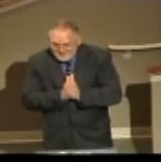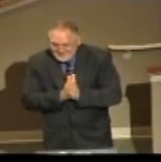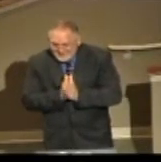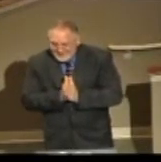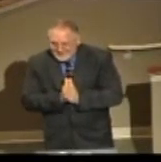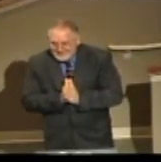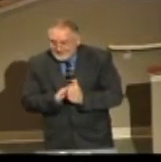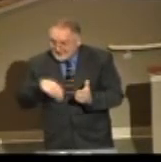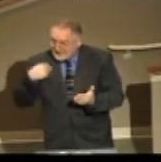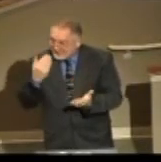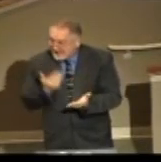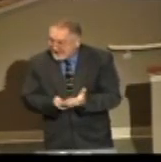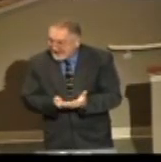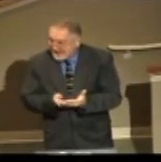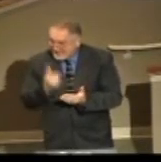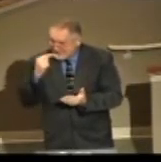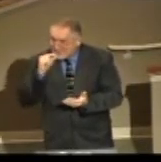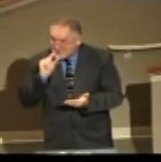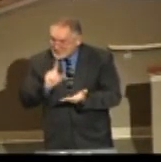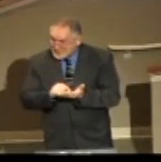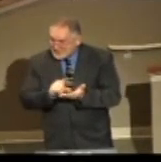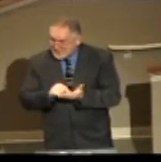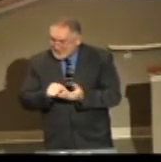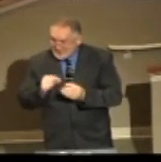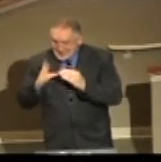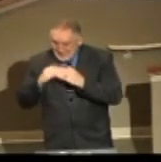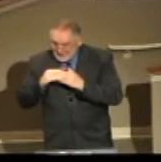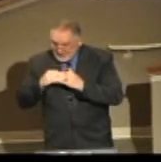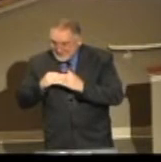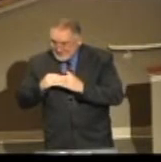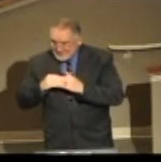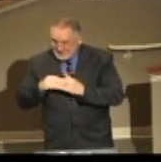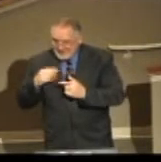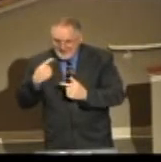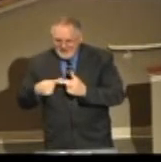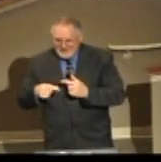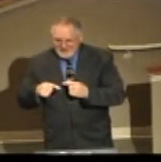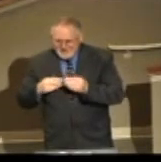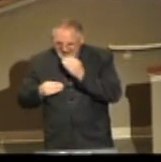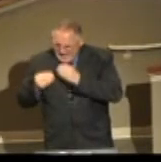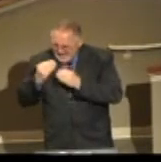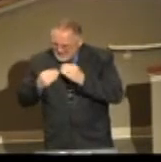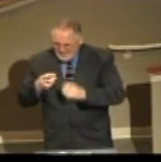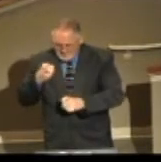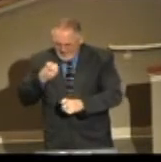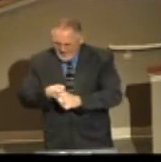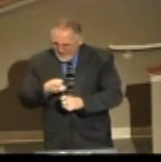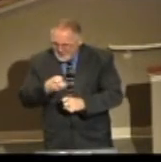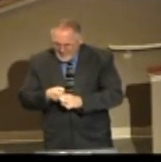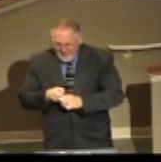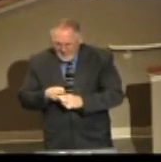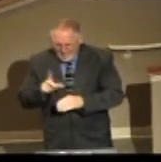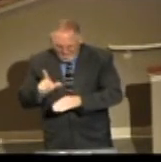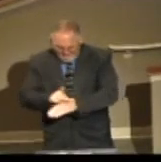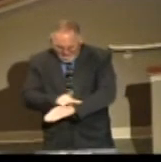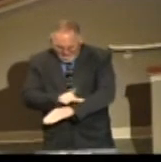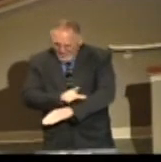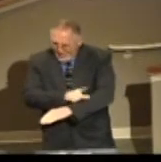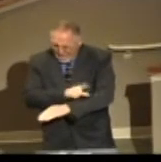got there, ordered a chicken sandwich. I sat down, took a bite, and I couldn't bite through it. It was like leather.